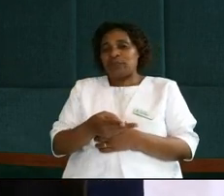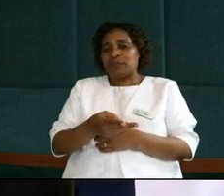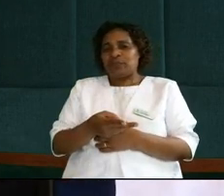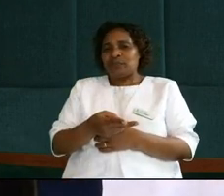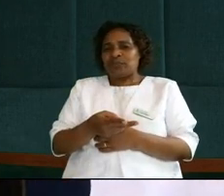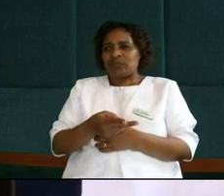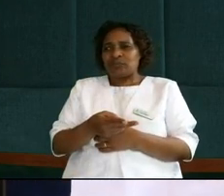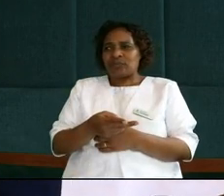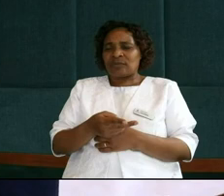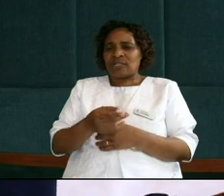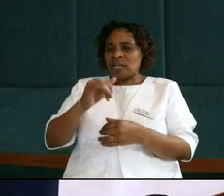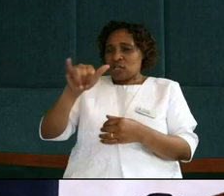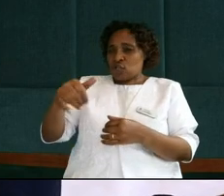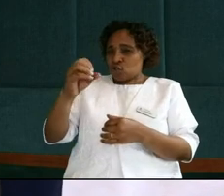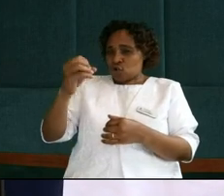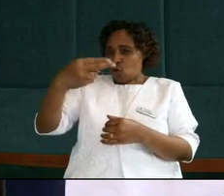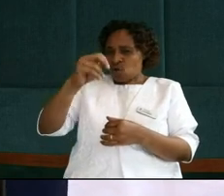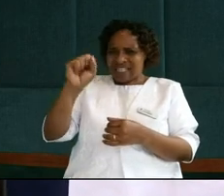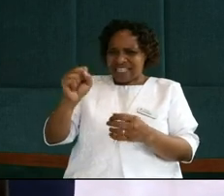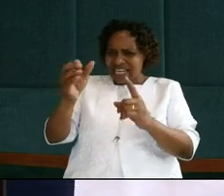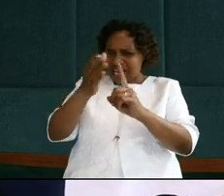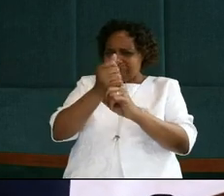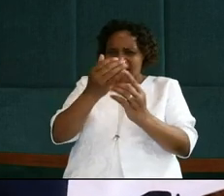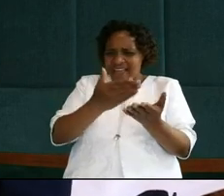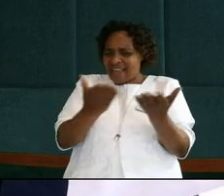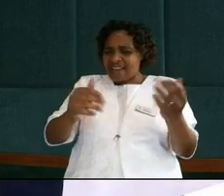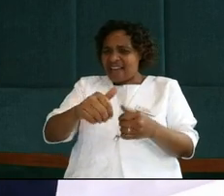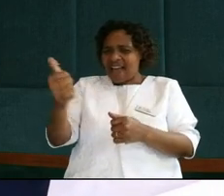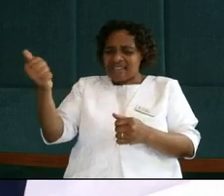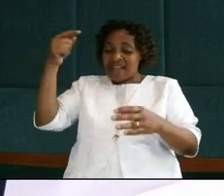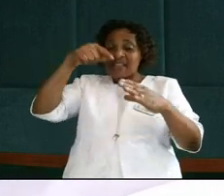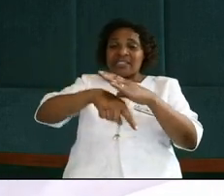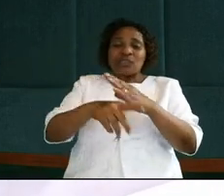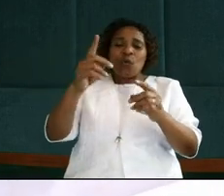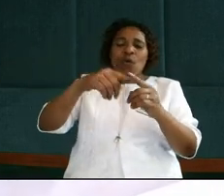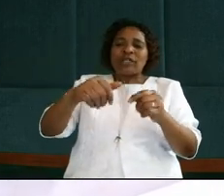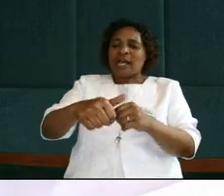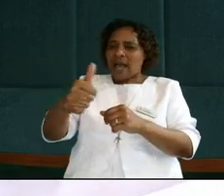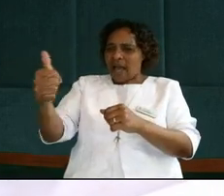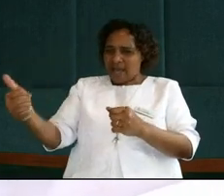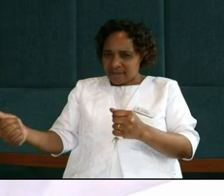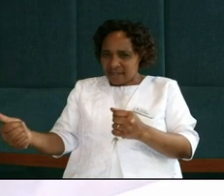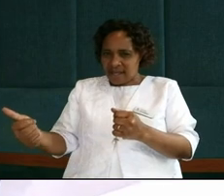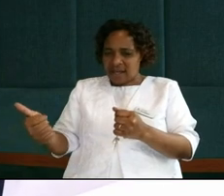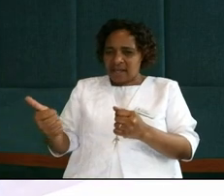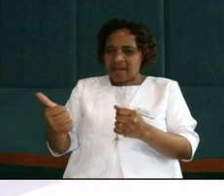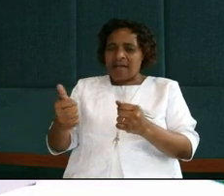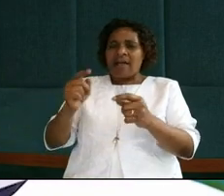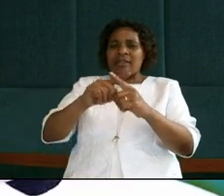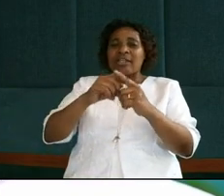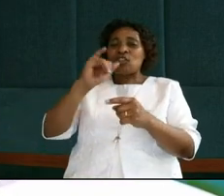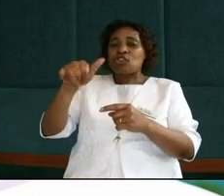Well, John does not capture any other details of what happened. I wish I was John.